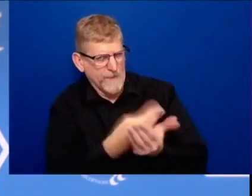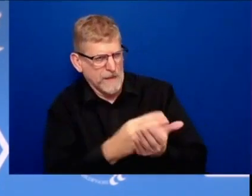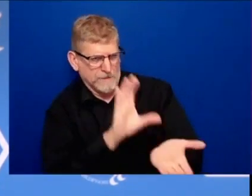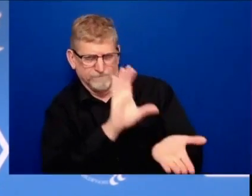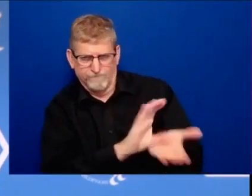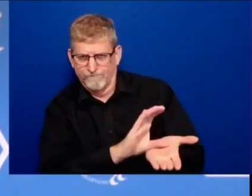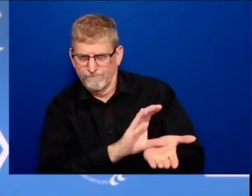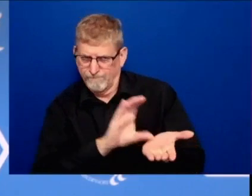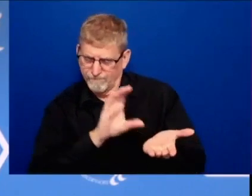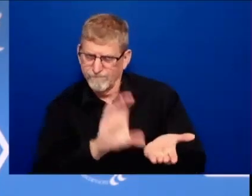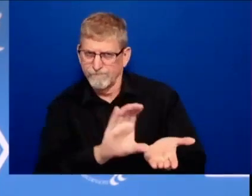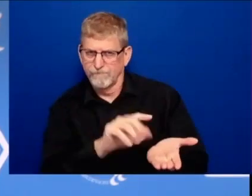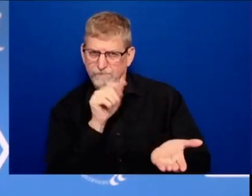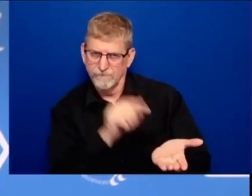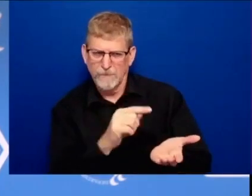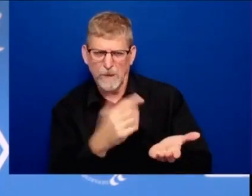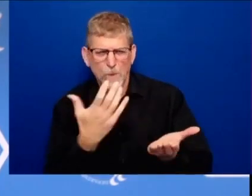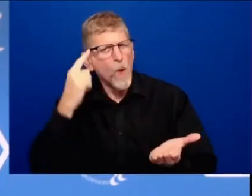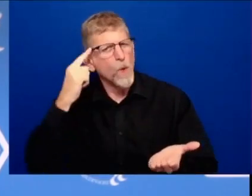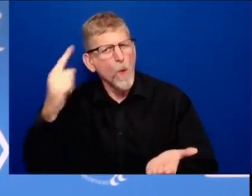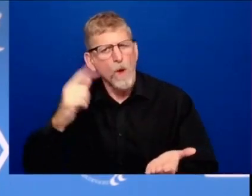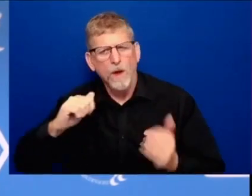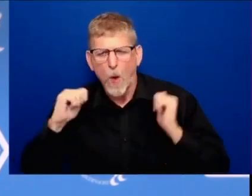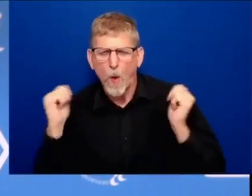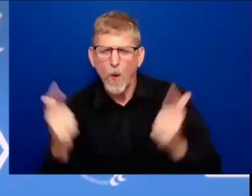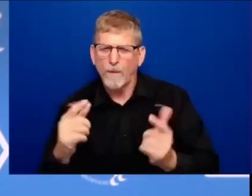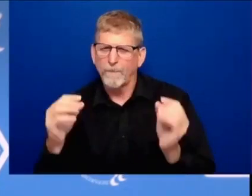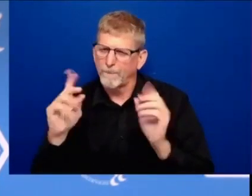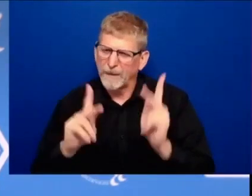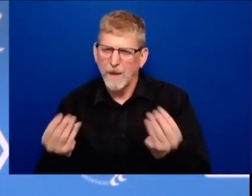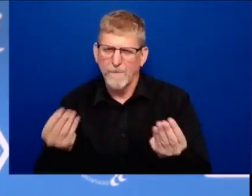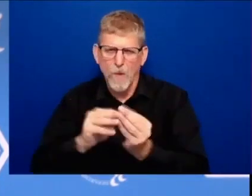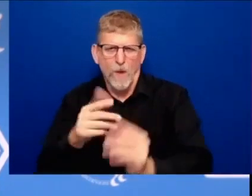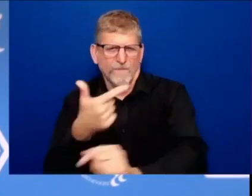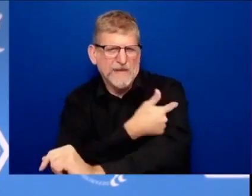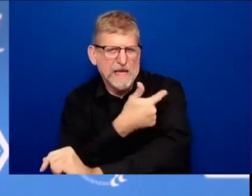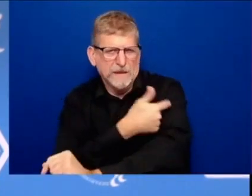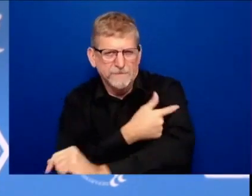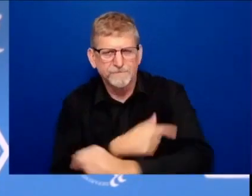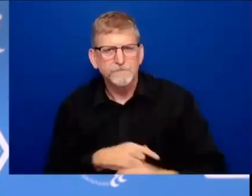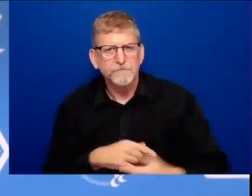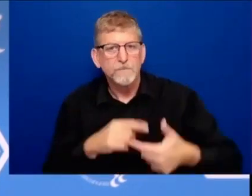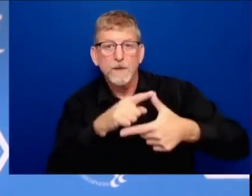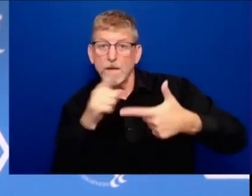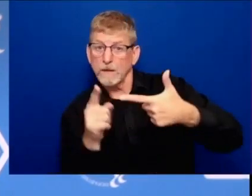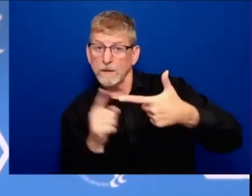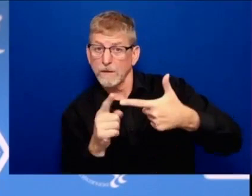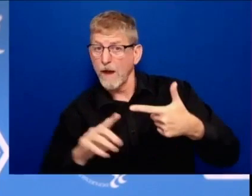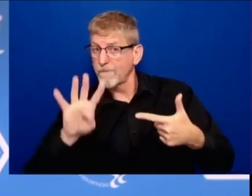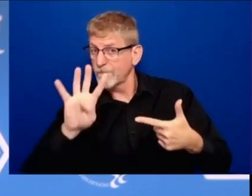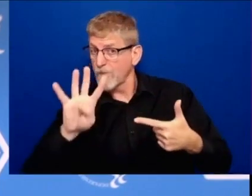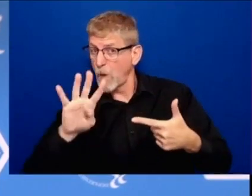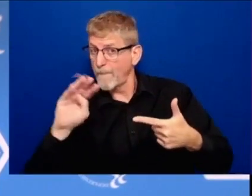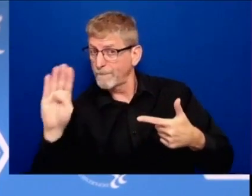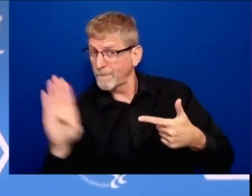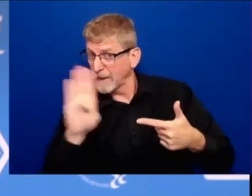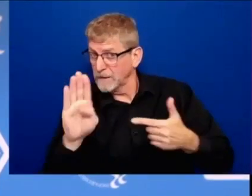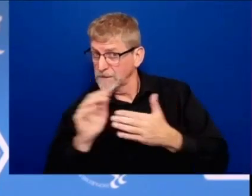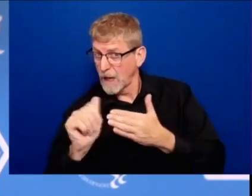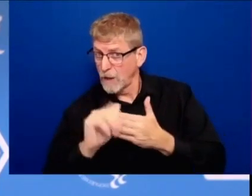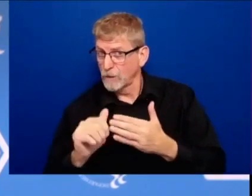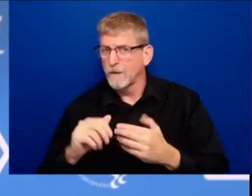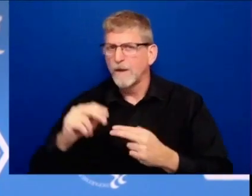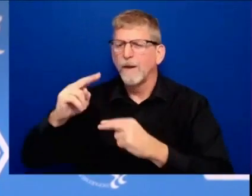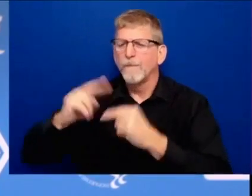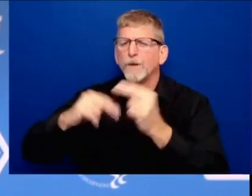rescue plan also includes four billion dollars to build new manufacturing plants so we